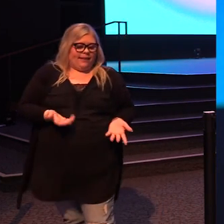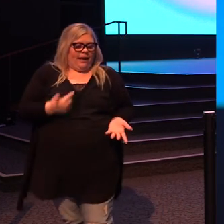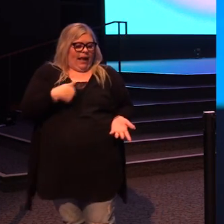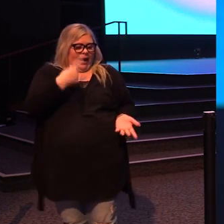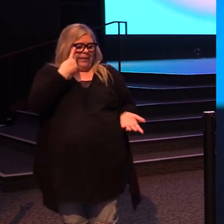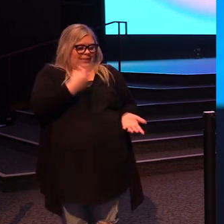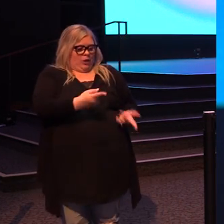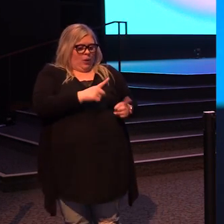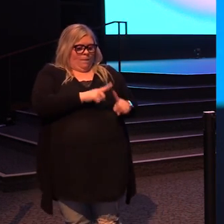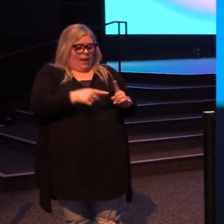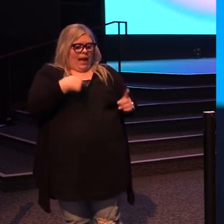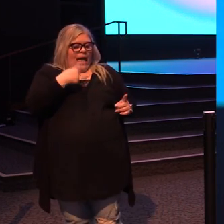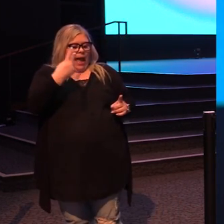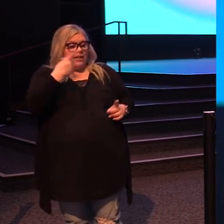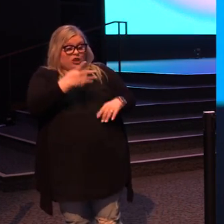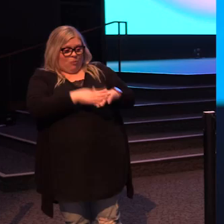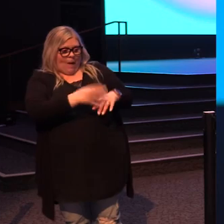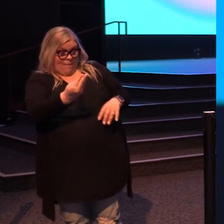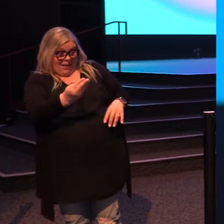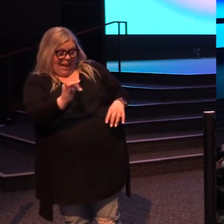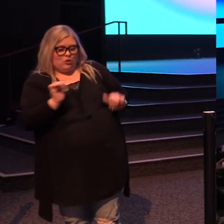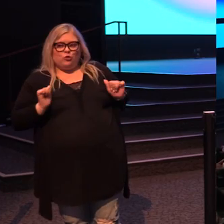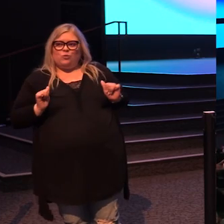I see you, but I also see you on Monday.